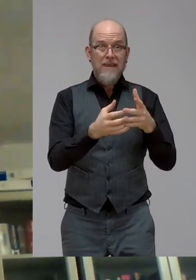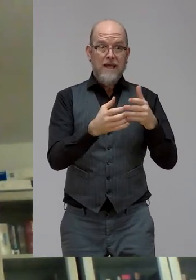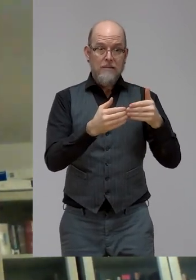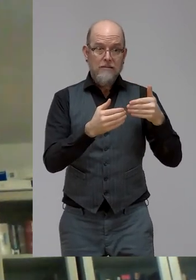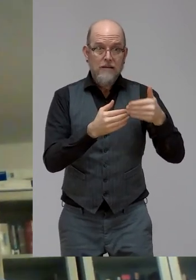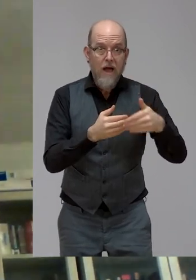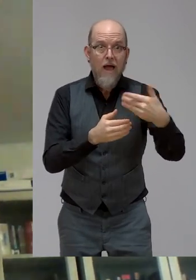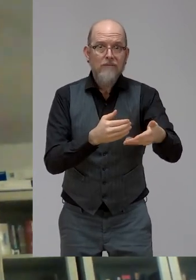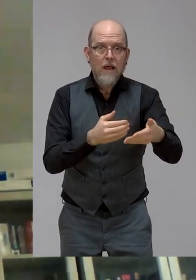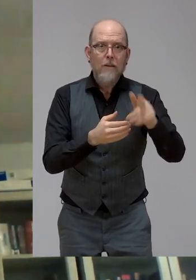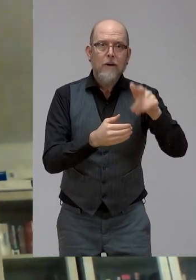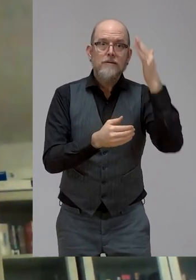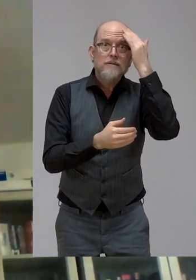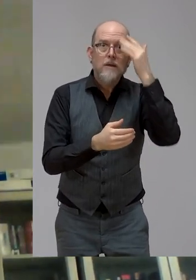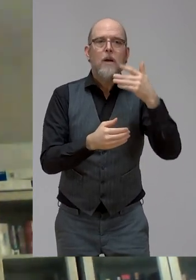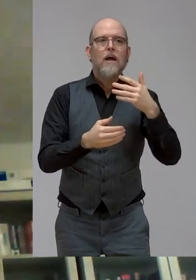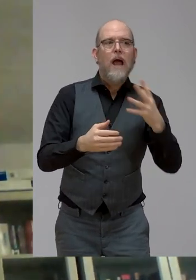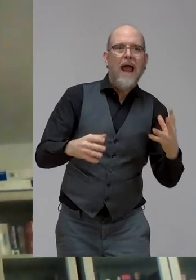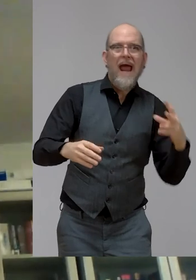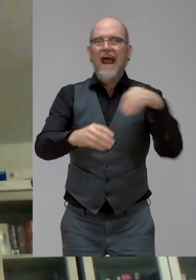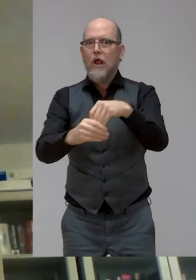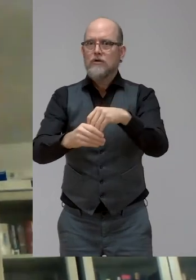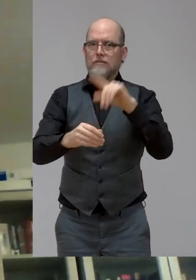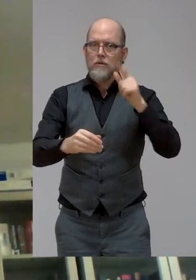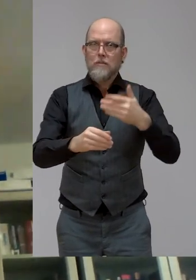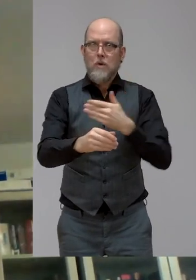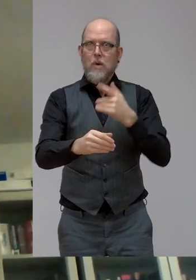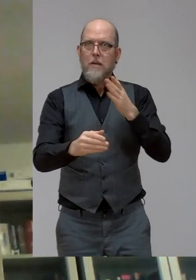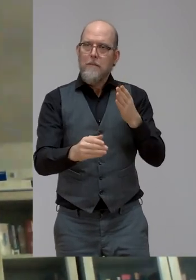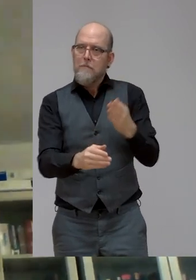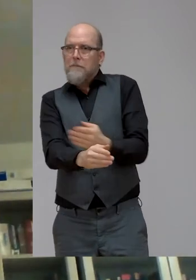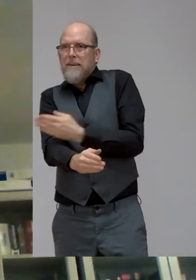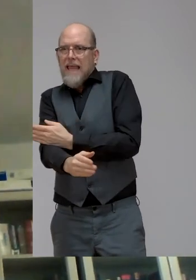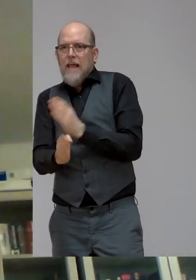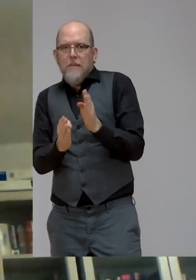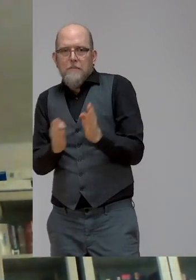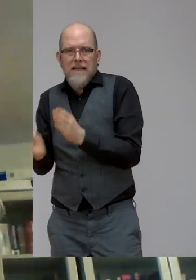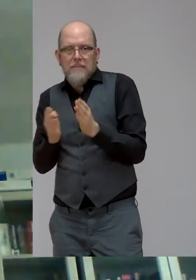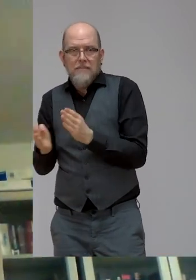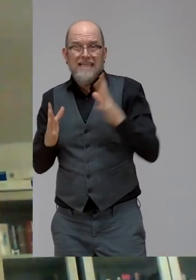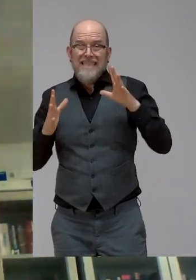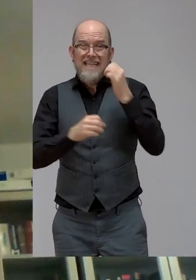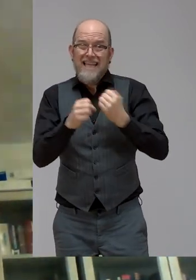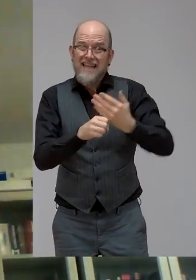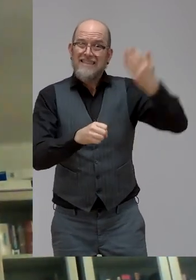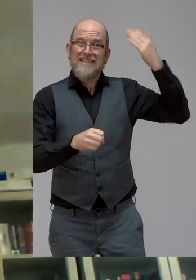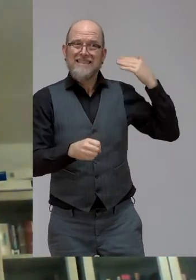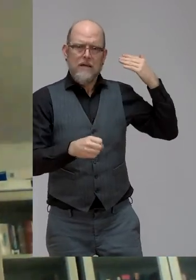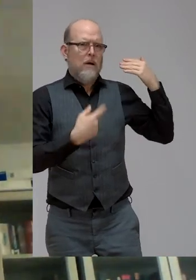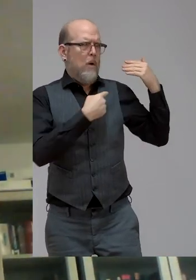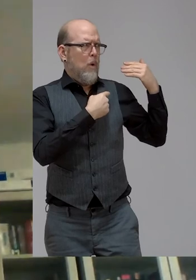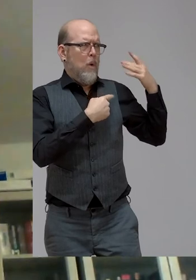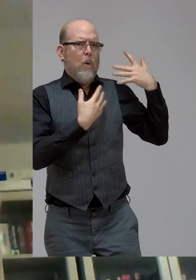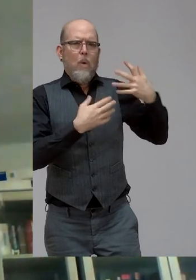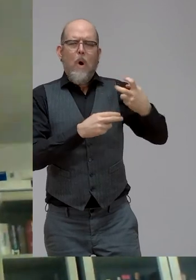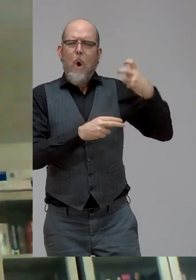direction. I think we are much better prepared. If this same situation would have happened 10 years ago, we would have been much worse. But now we have a